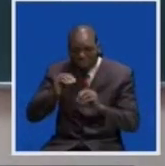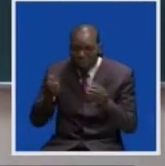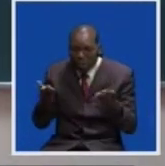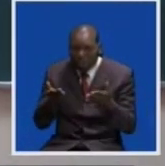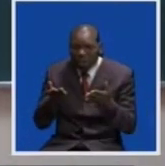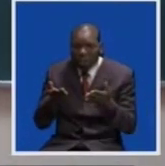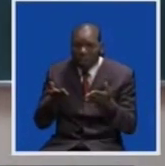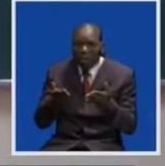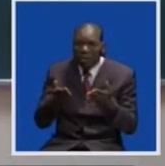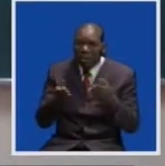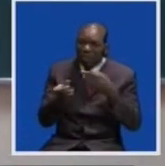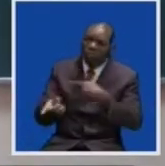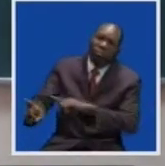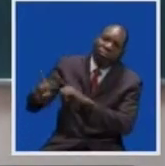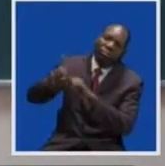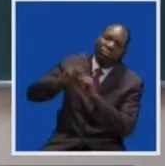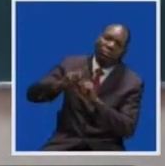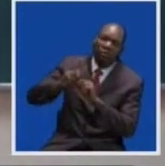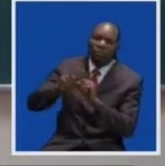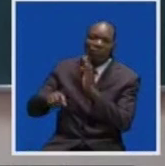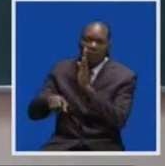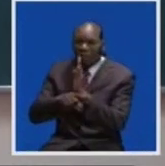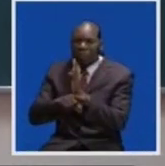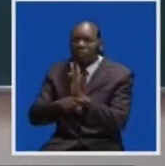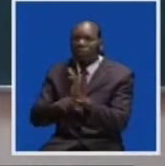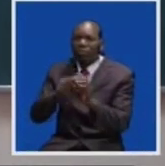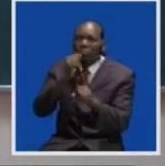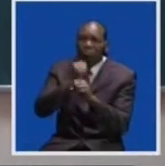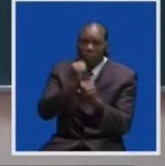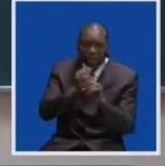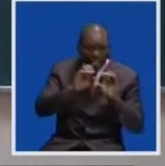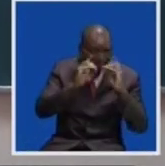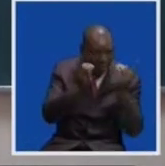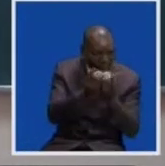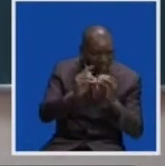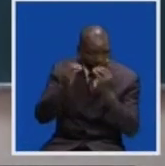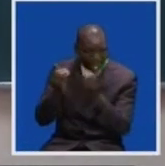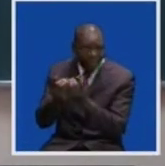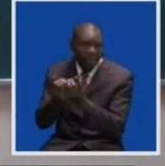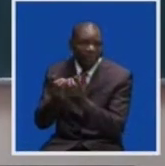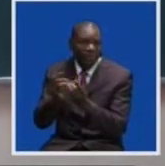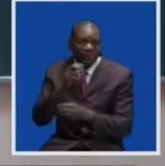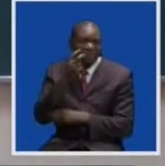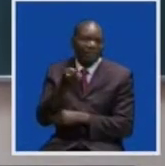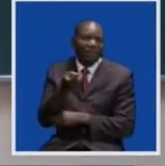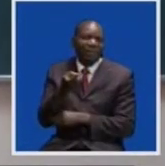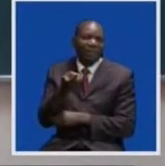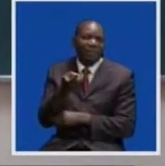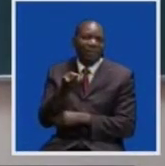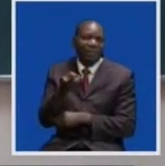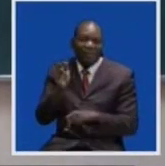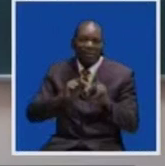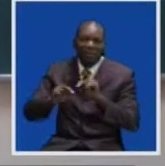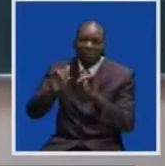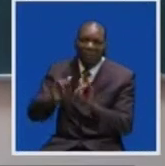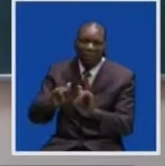the line of rail, especially to go and work in those districts. And then you see that the people that actually live there